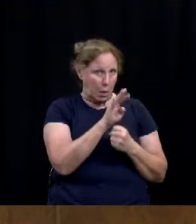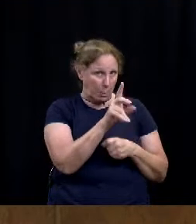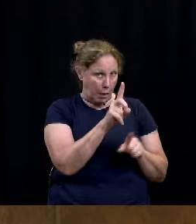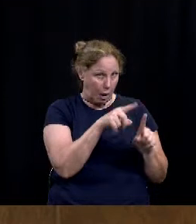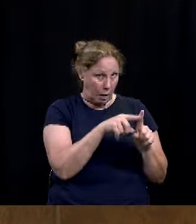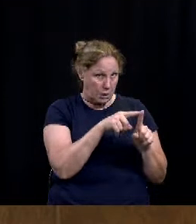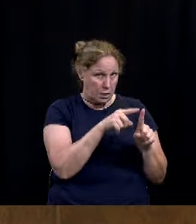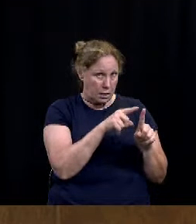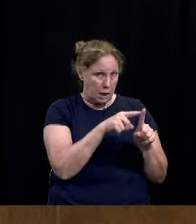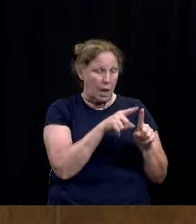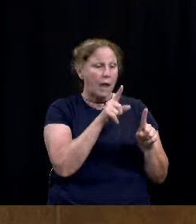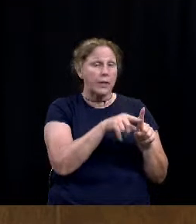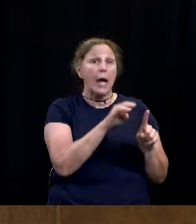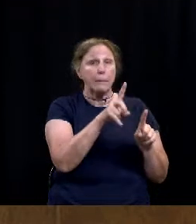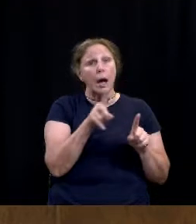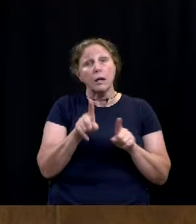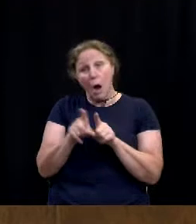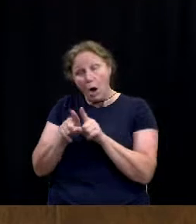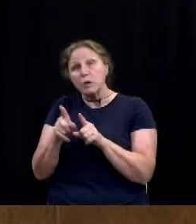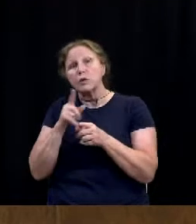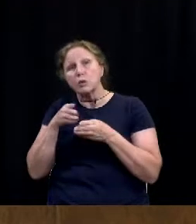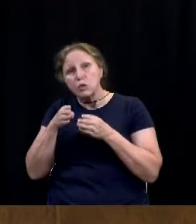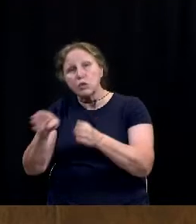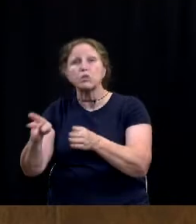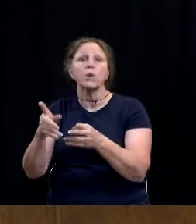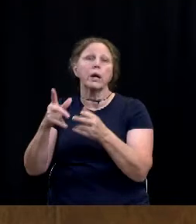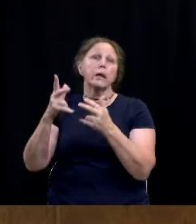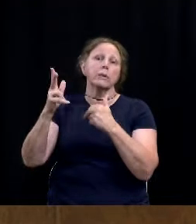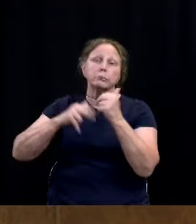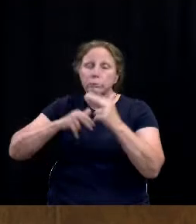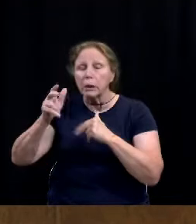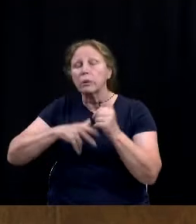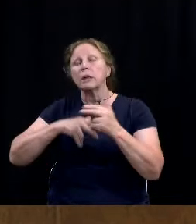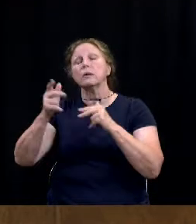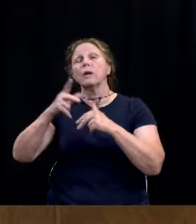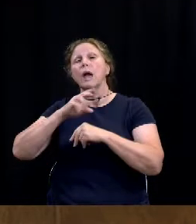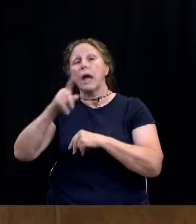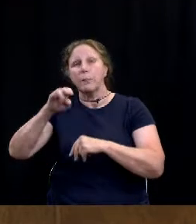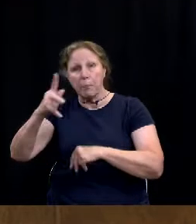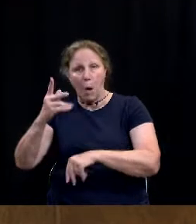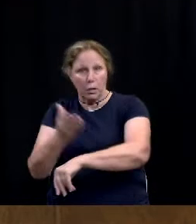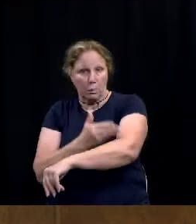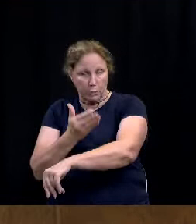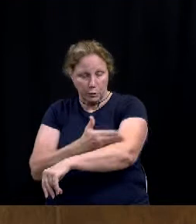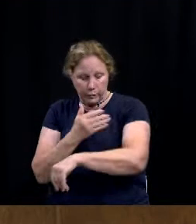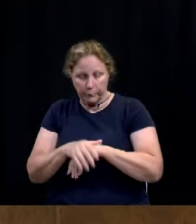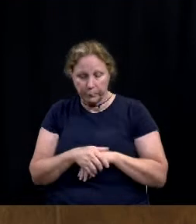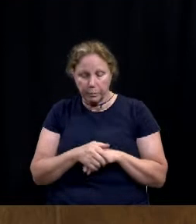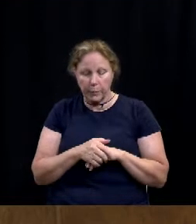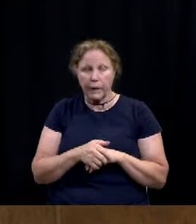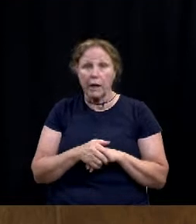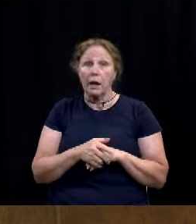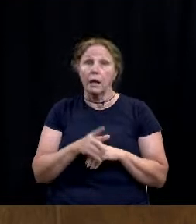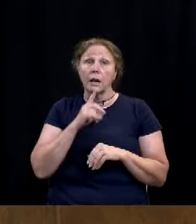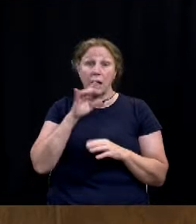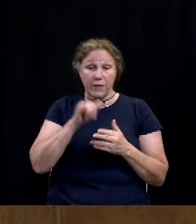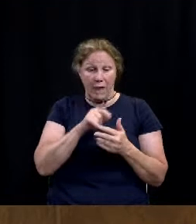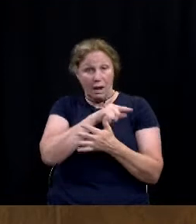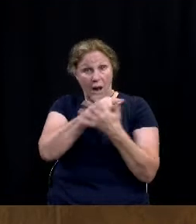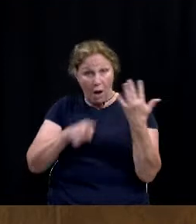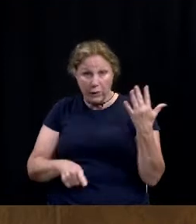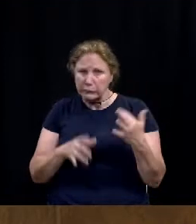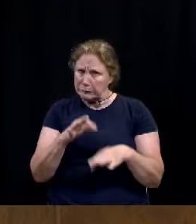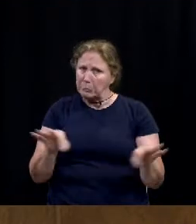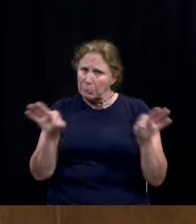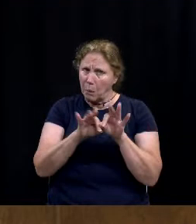also funding streets, facilities, and parks and recreation improvements. Given there's a significant need for these types of improvements